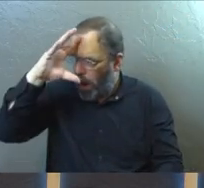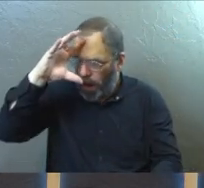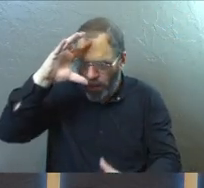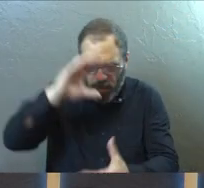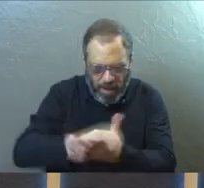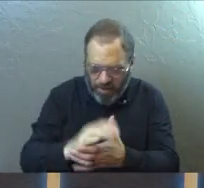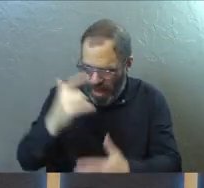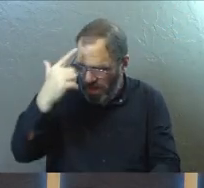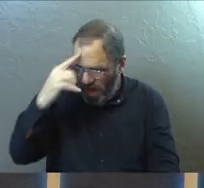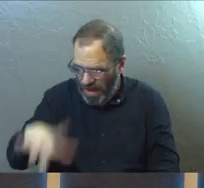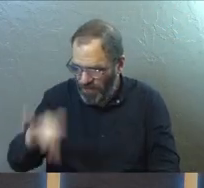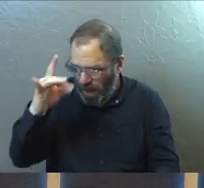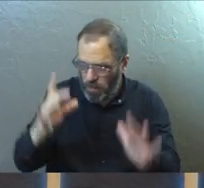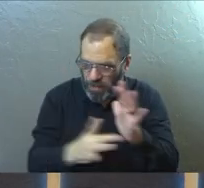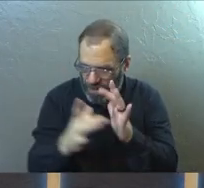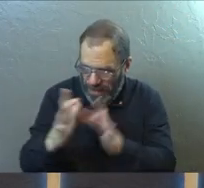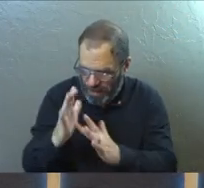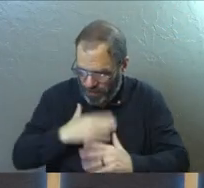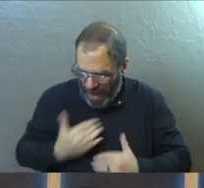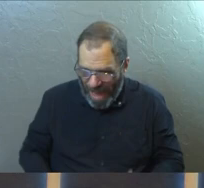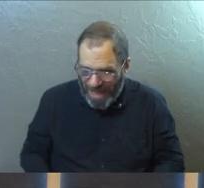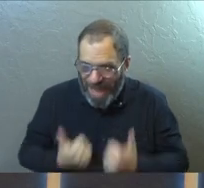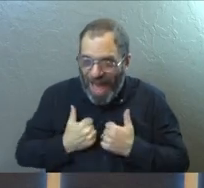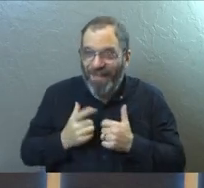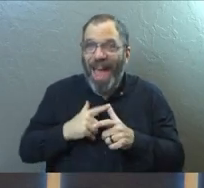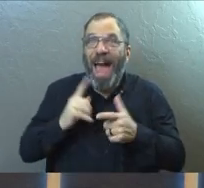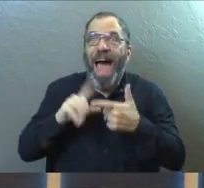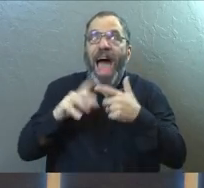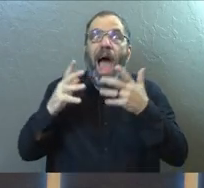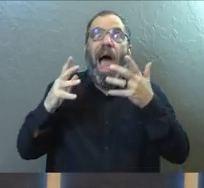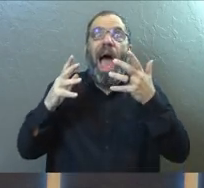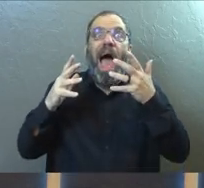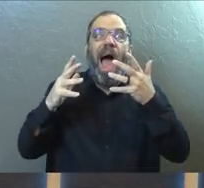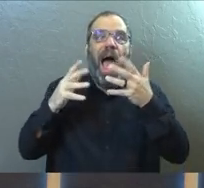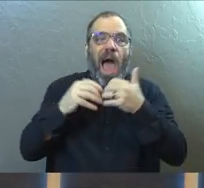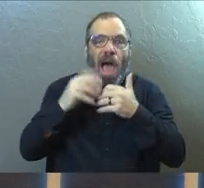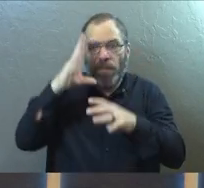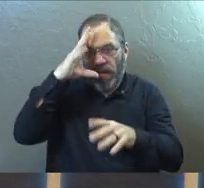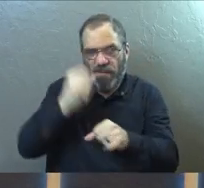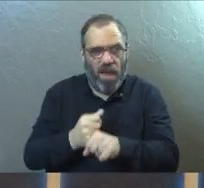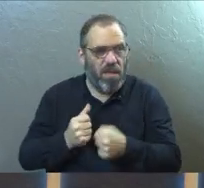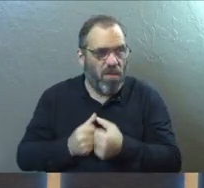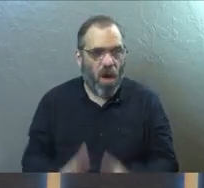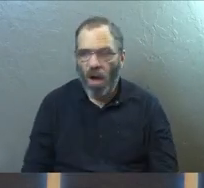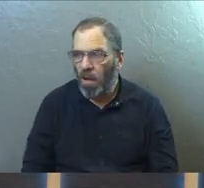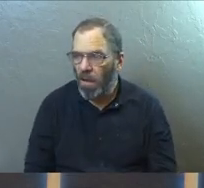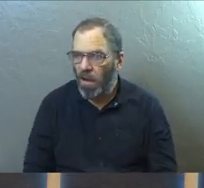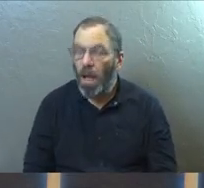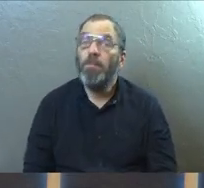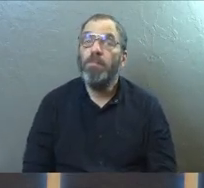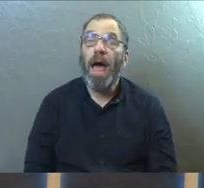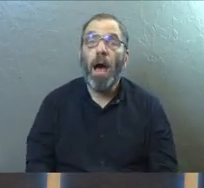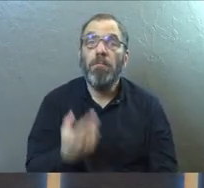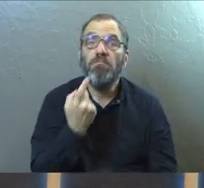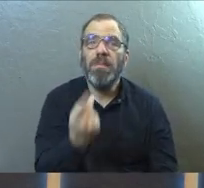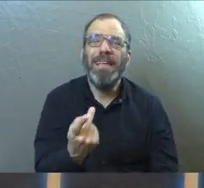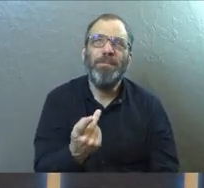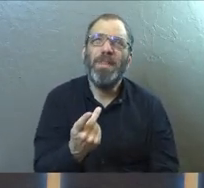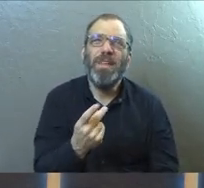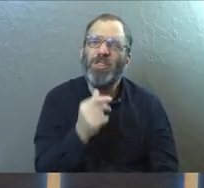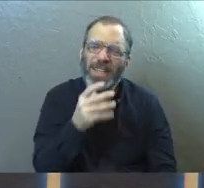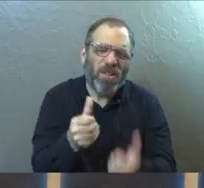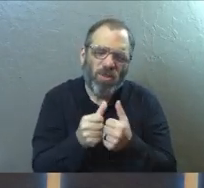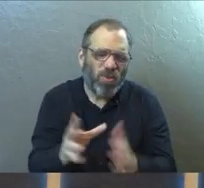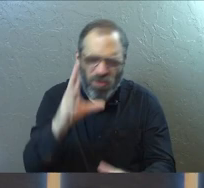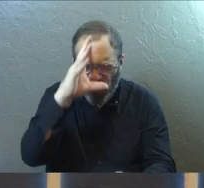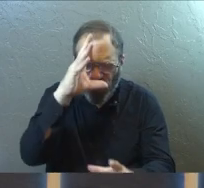found Jesus in this part of my life and then all of the sudden I lost my faith. And for some of us, we didn't really lose